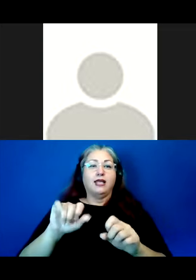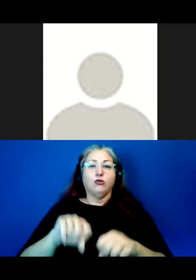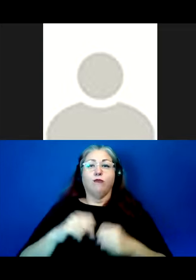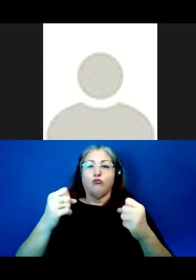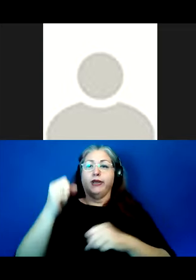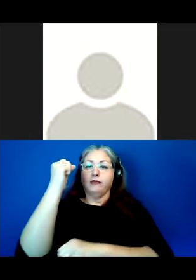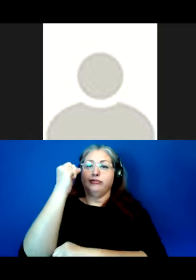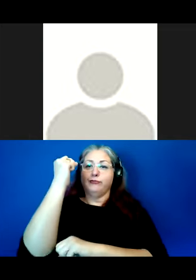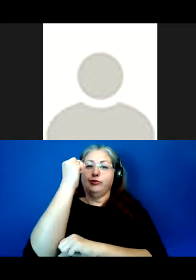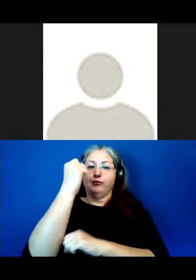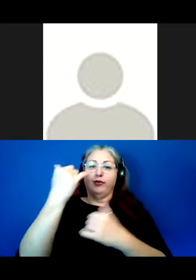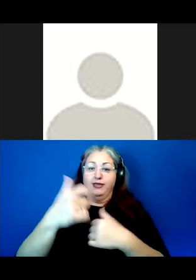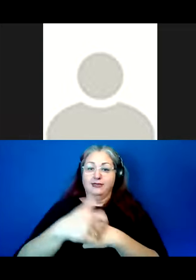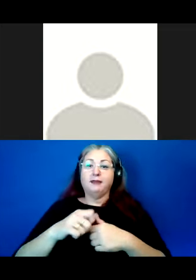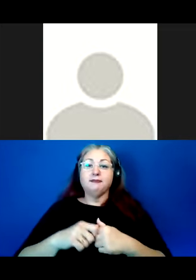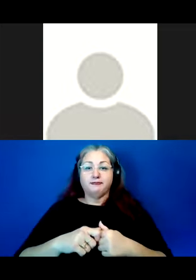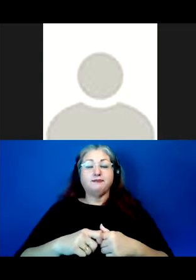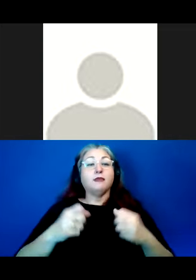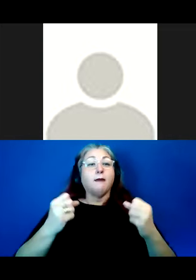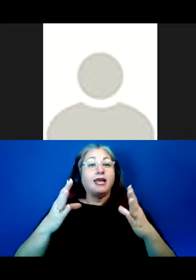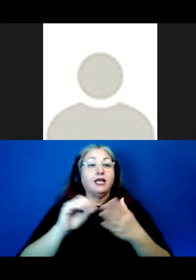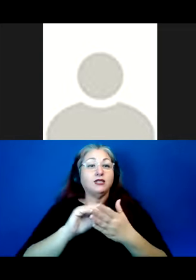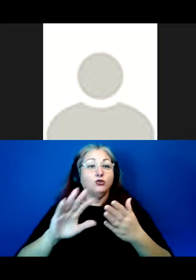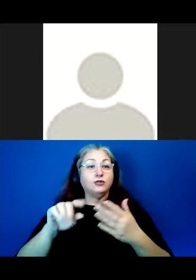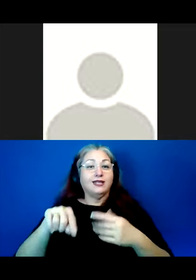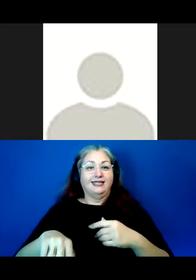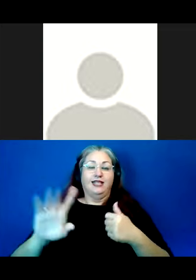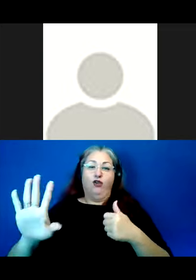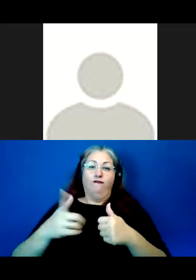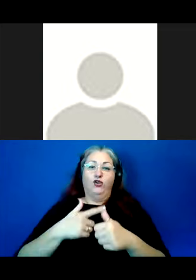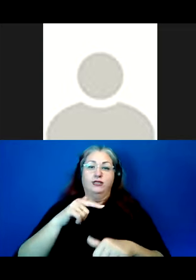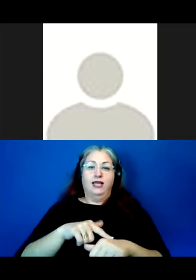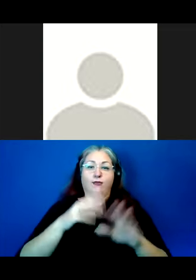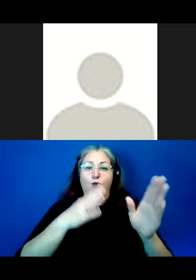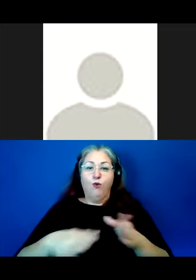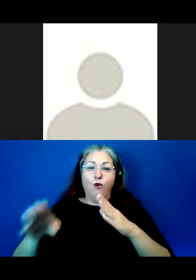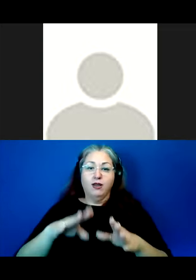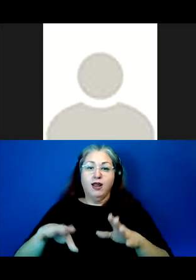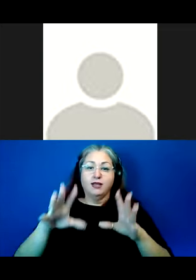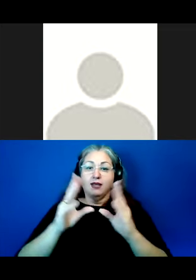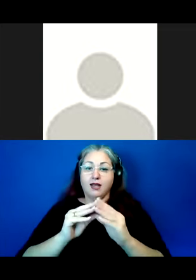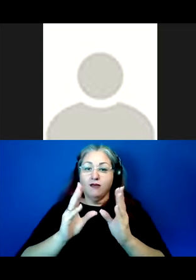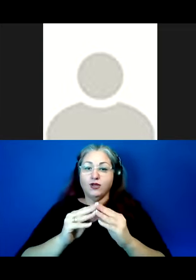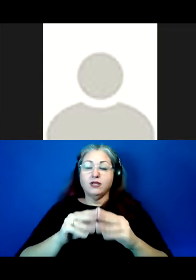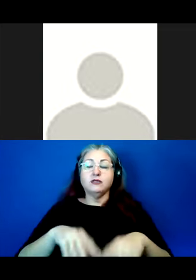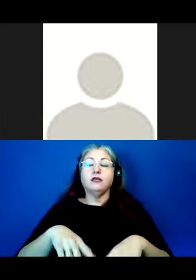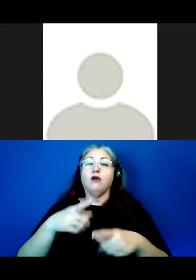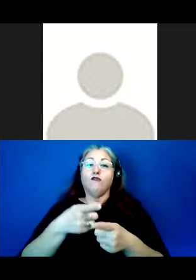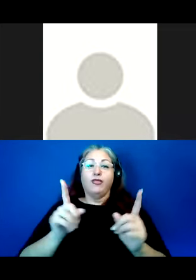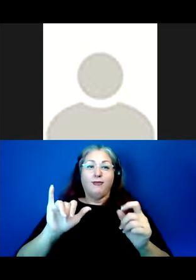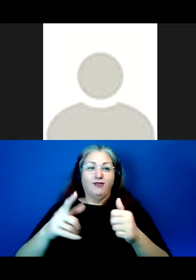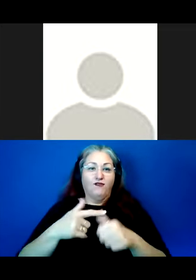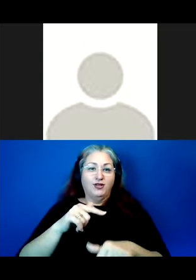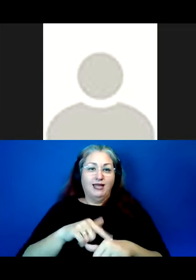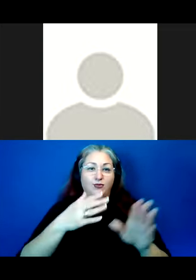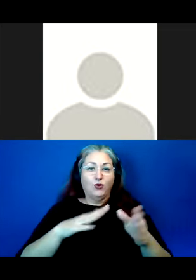records this time. For many of our students, this is the first time organizing a conference, and for all of them, it was their first